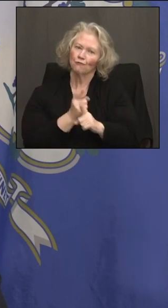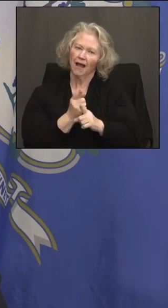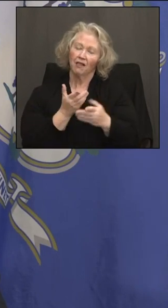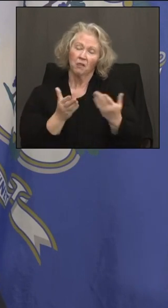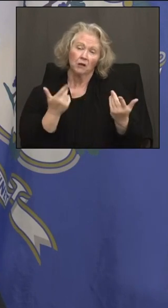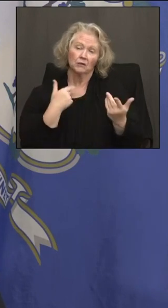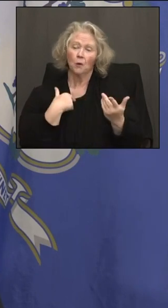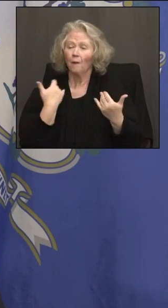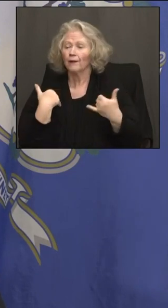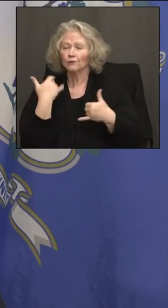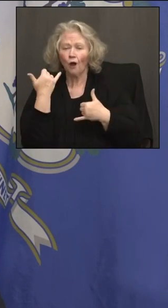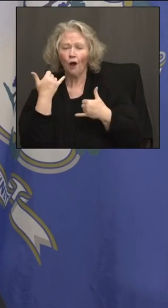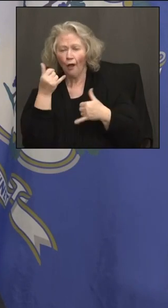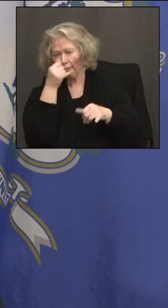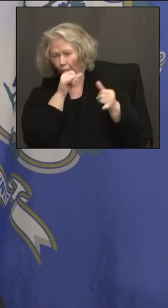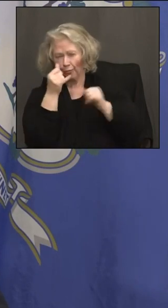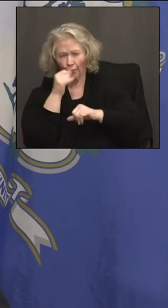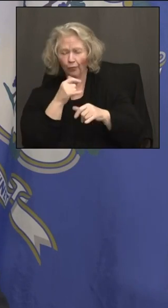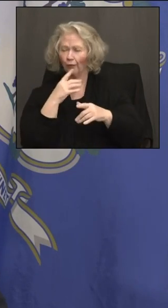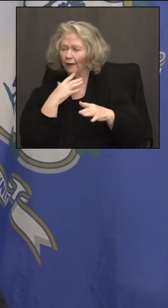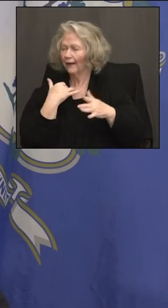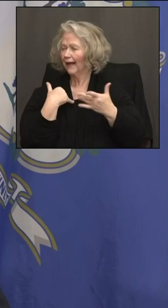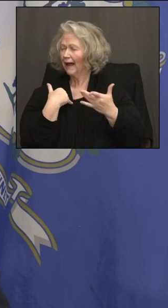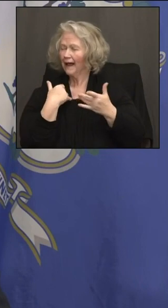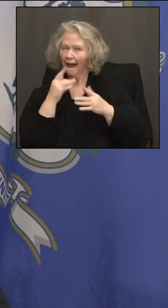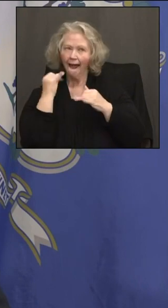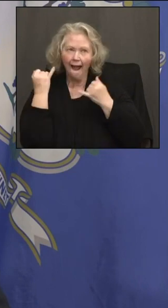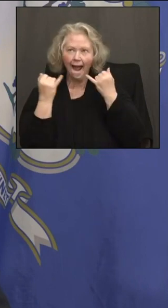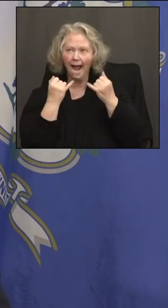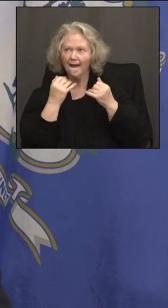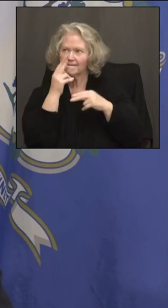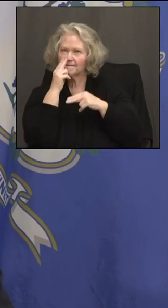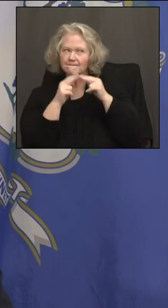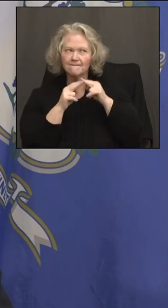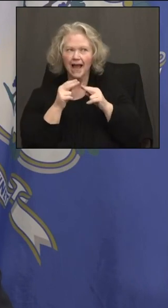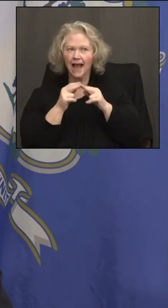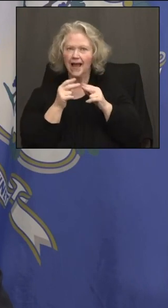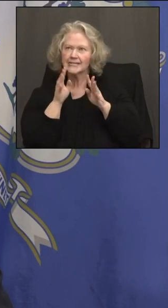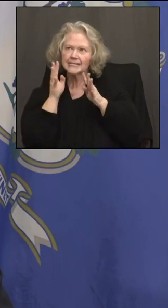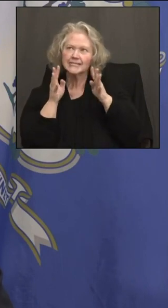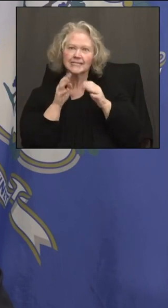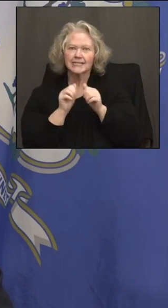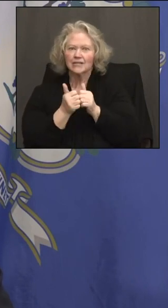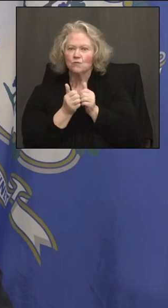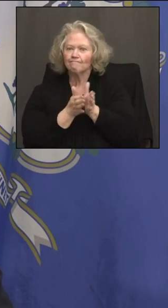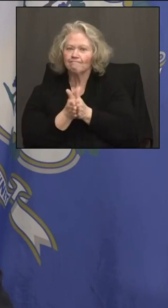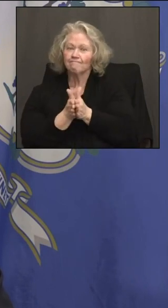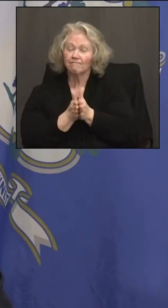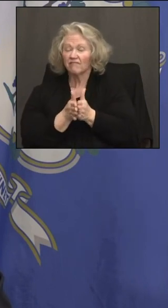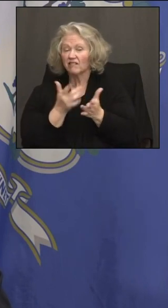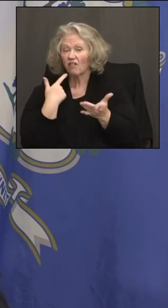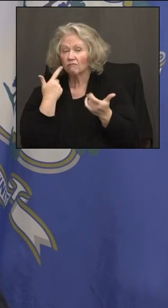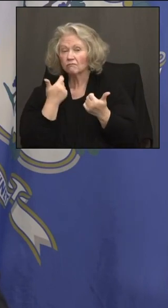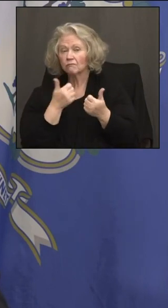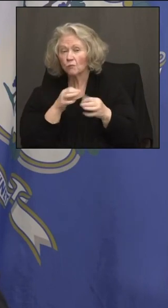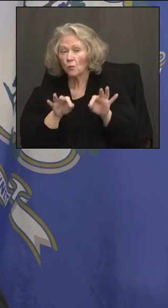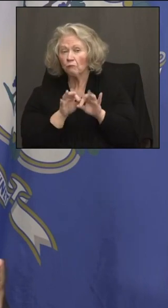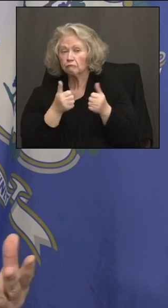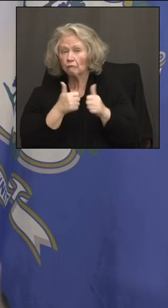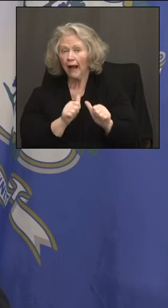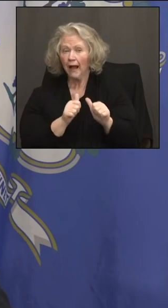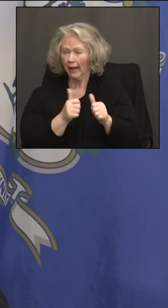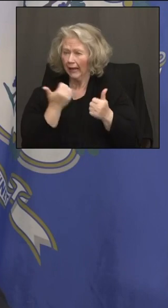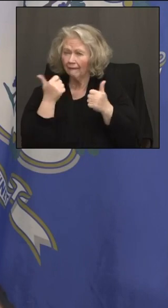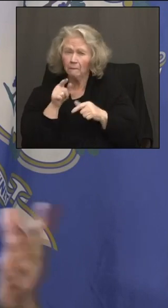fun around the office and talking to business and labor, coming up with some incentives that work. And let's give it a try. Any businesses out